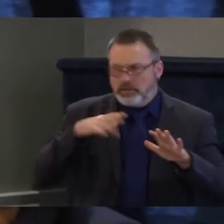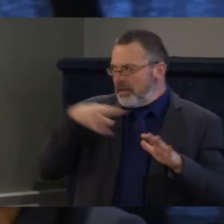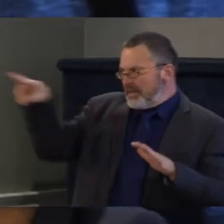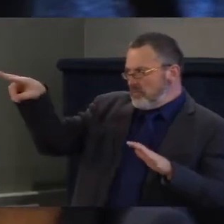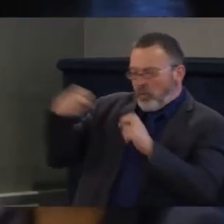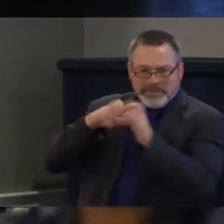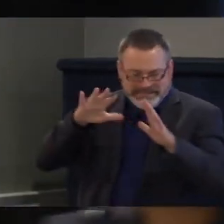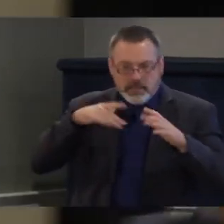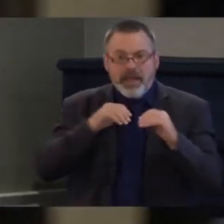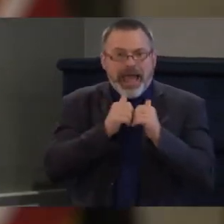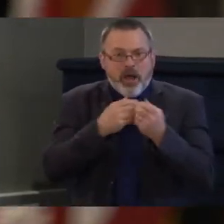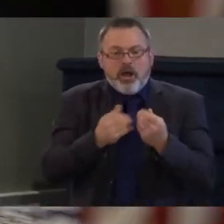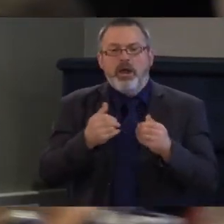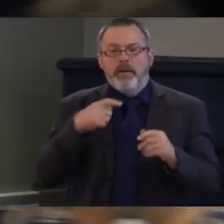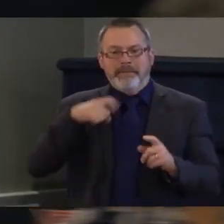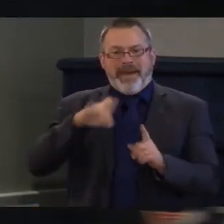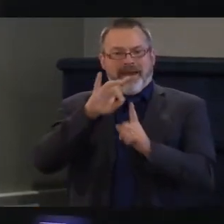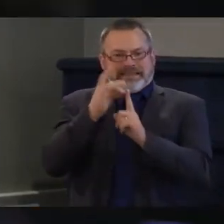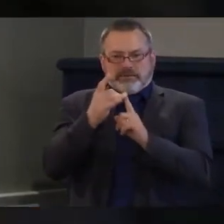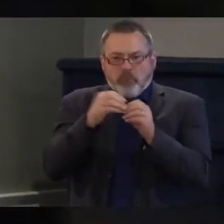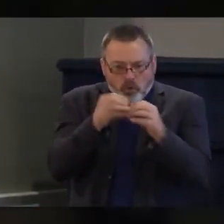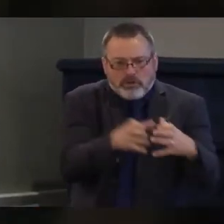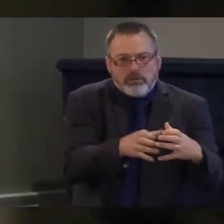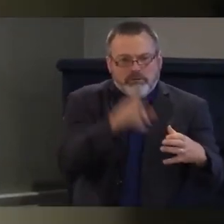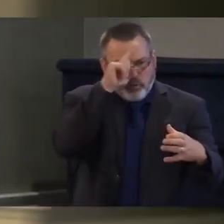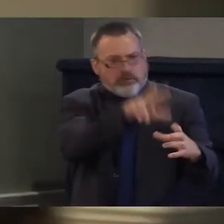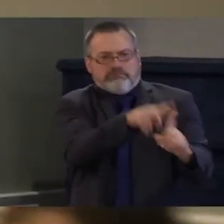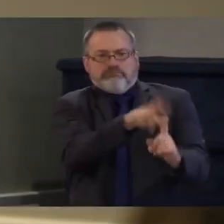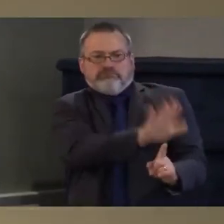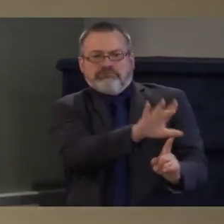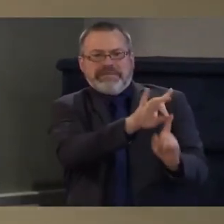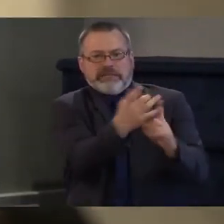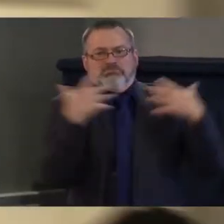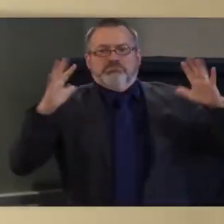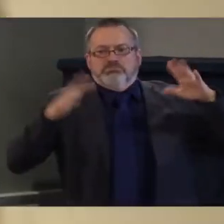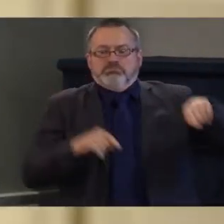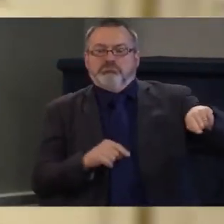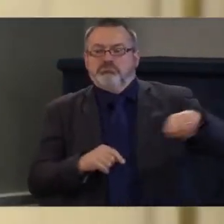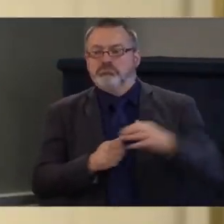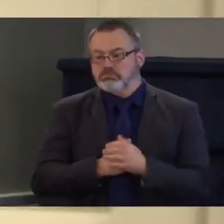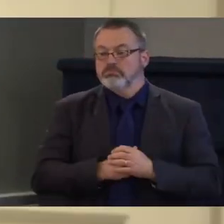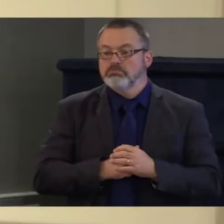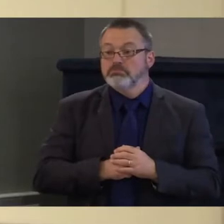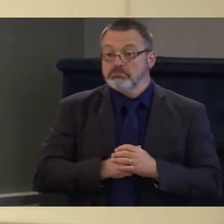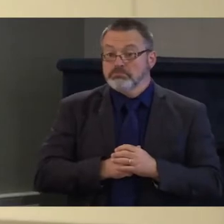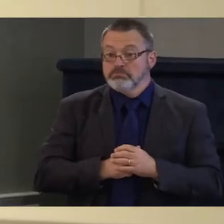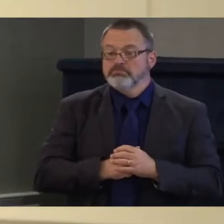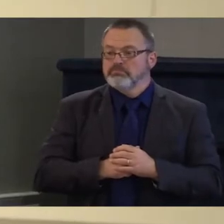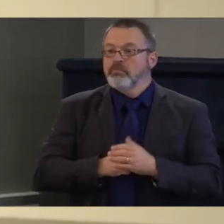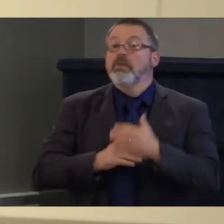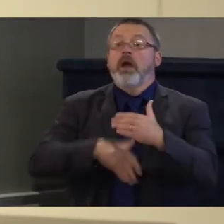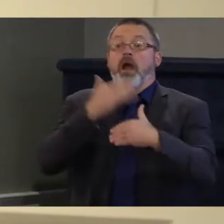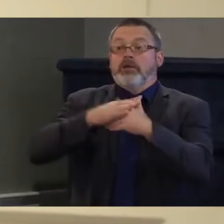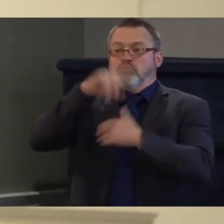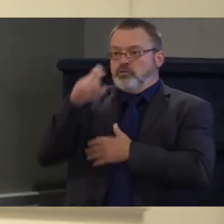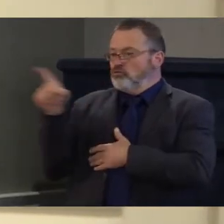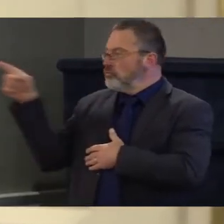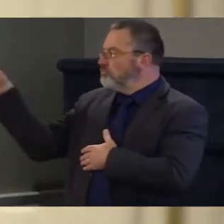Molly Gray, we'll start with you on this question. How would you address issues of accessibility in the corrections system?